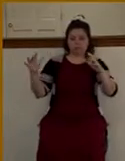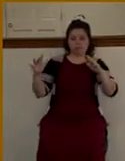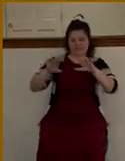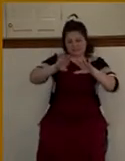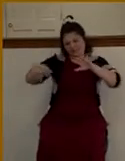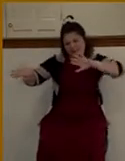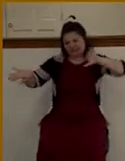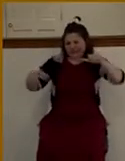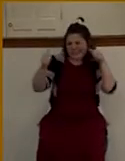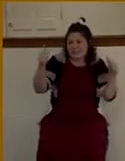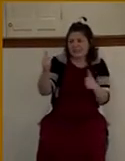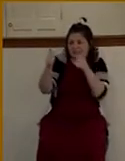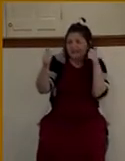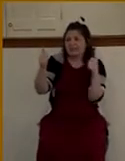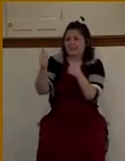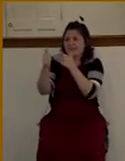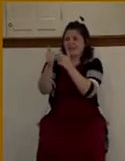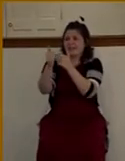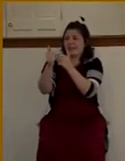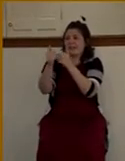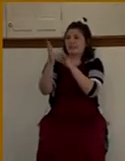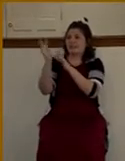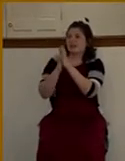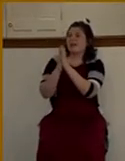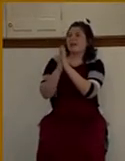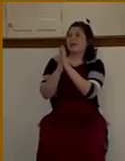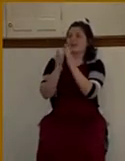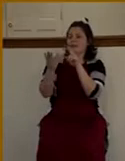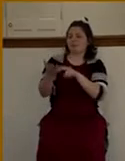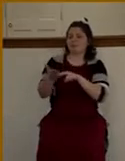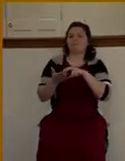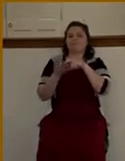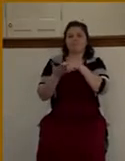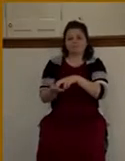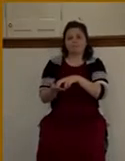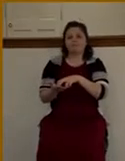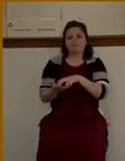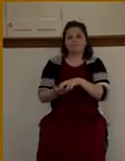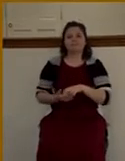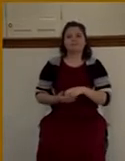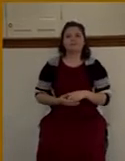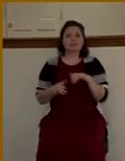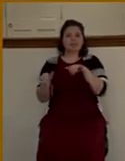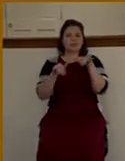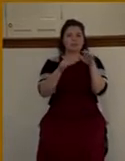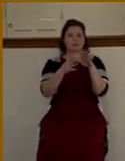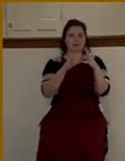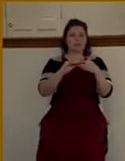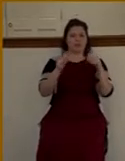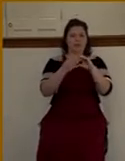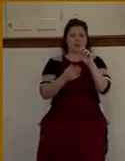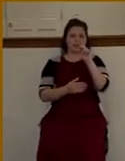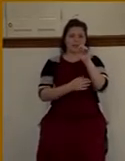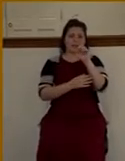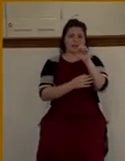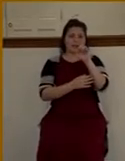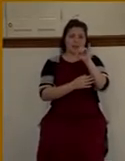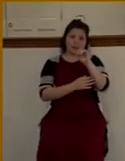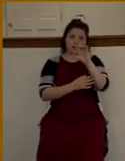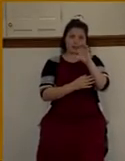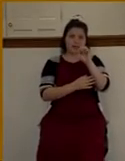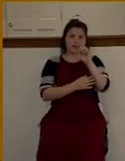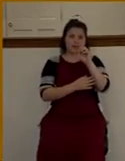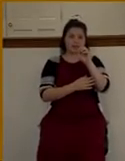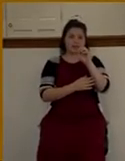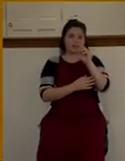He comes to Jesus and he kneels before him. You might remember the story of Nicodemus where he came to Jesus by night.